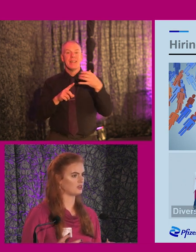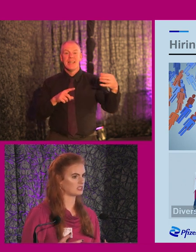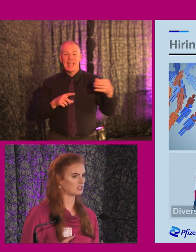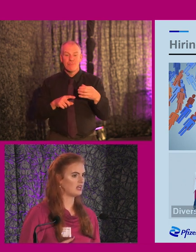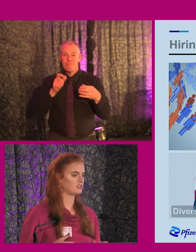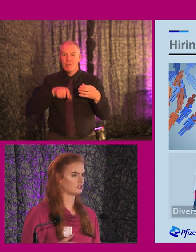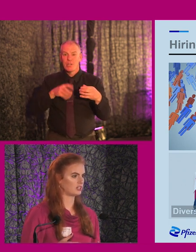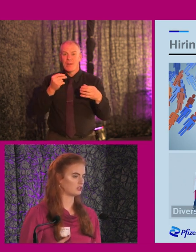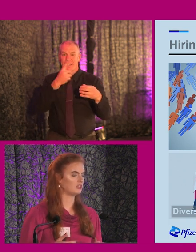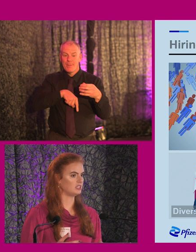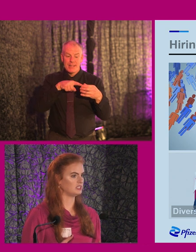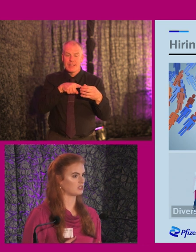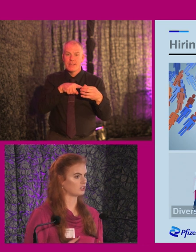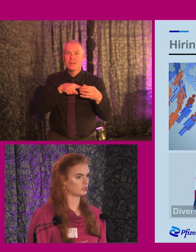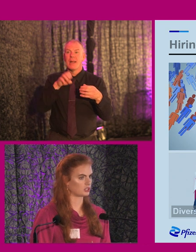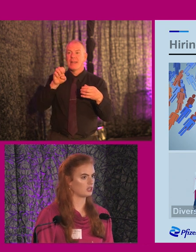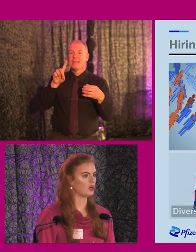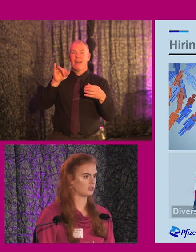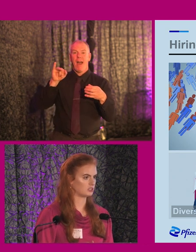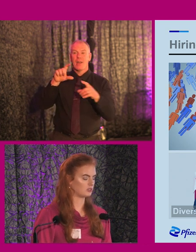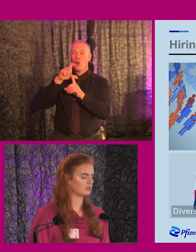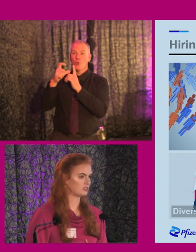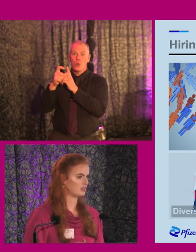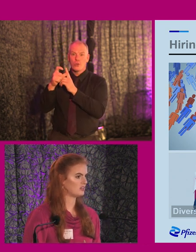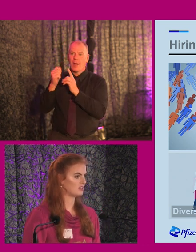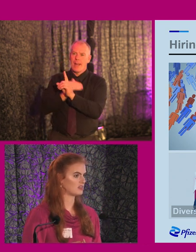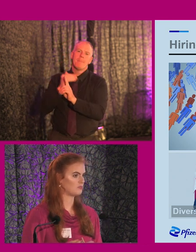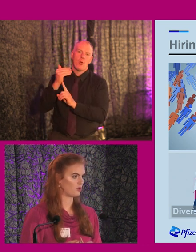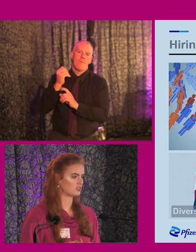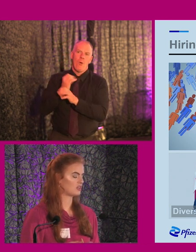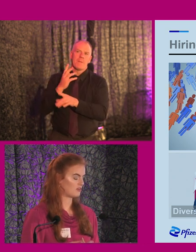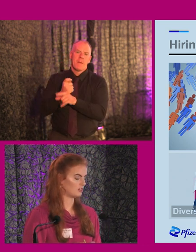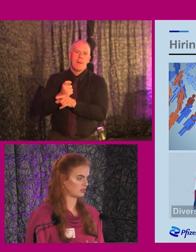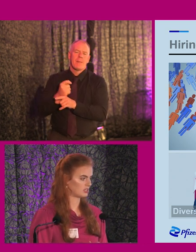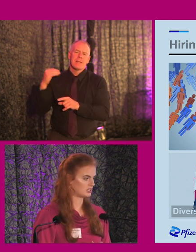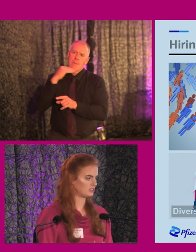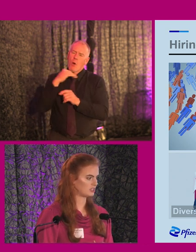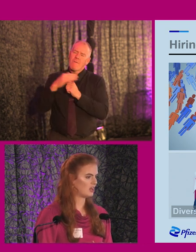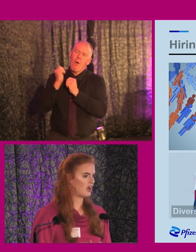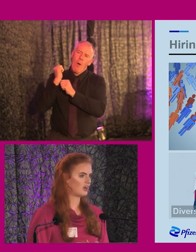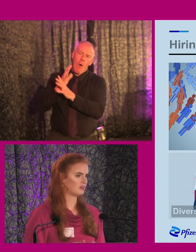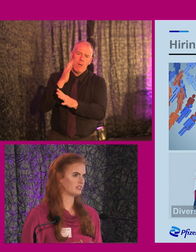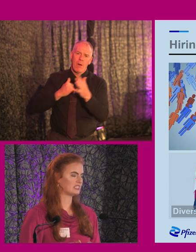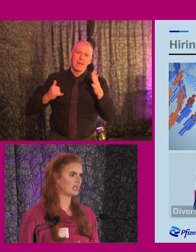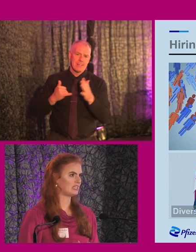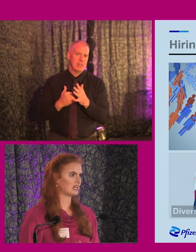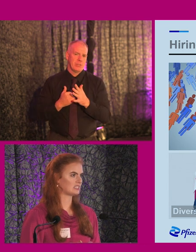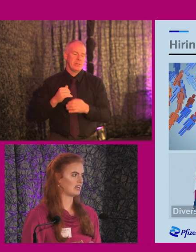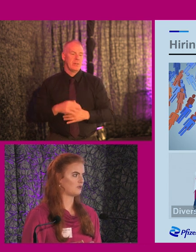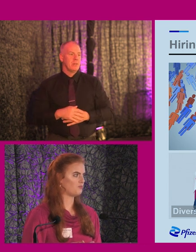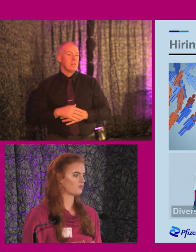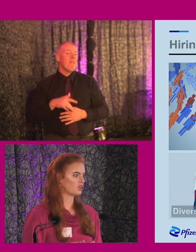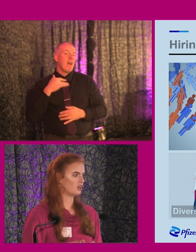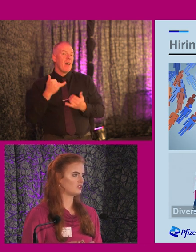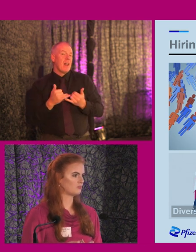it increases the strength of the eD&I culture on the site, which I think is important to every organisation. And I would say that